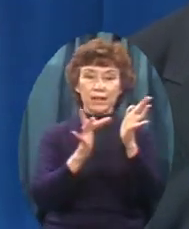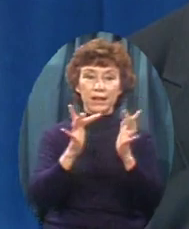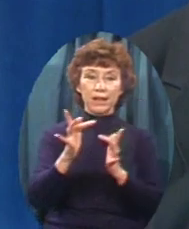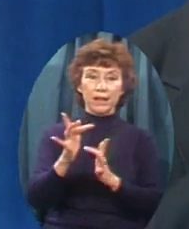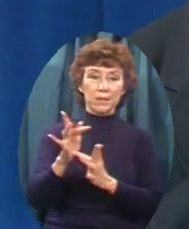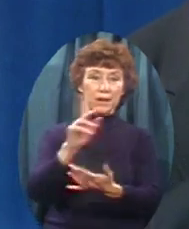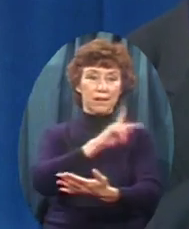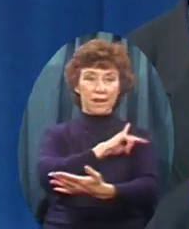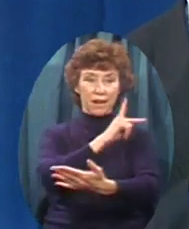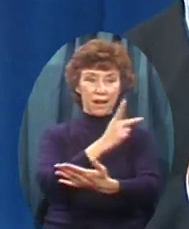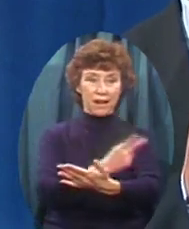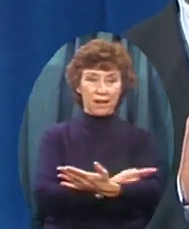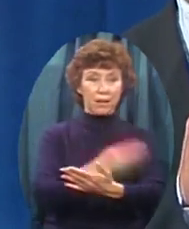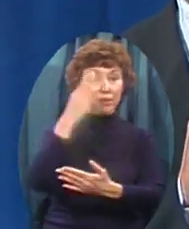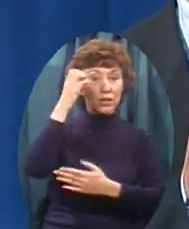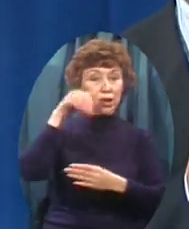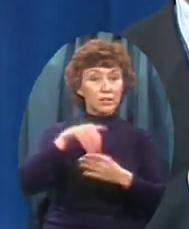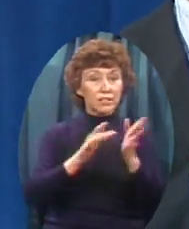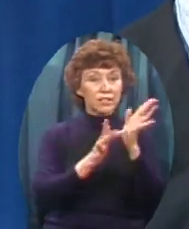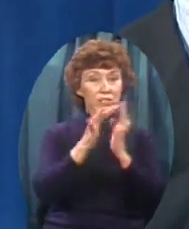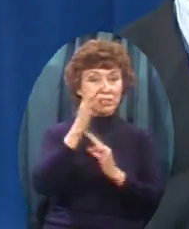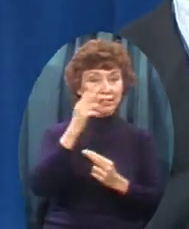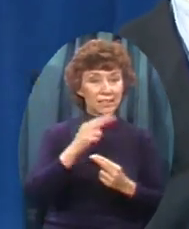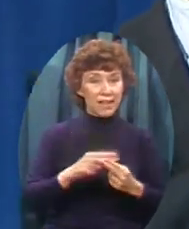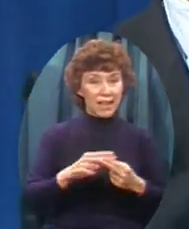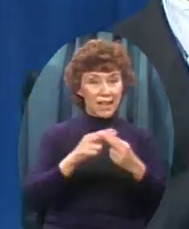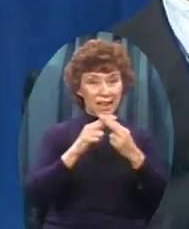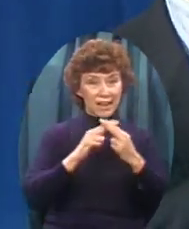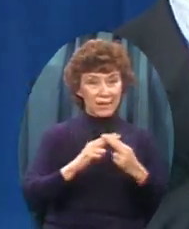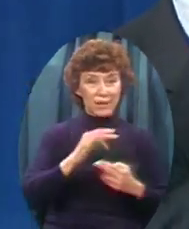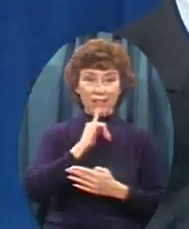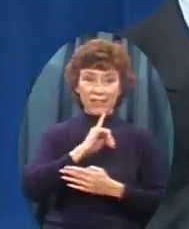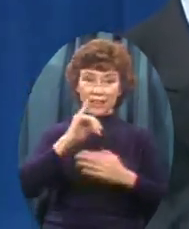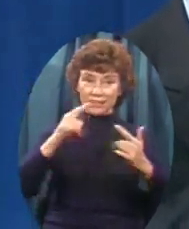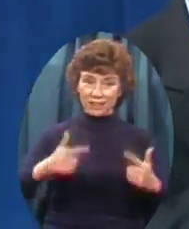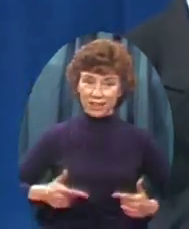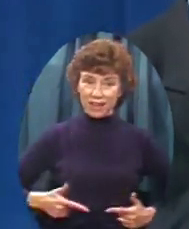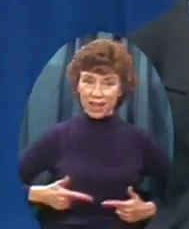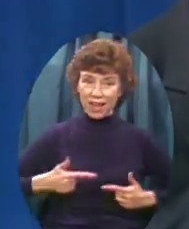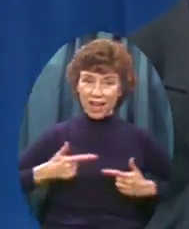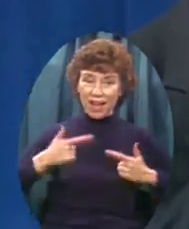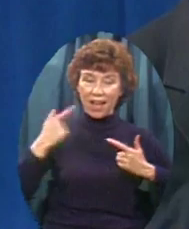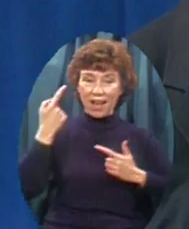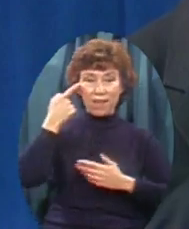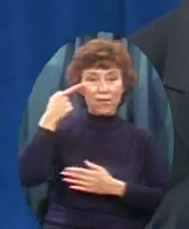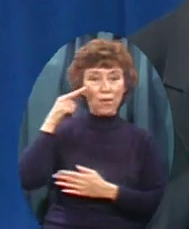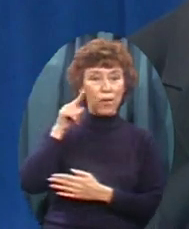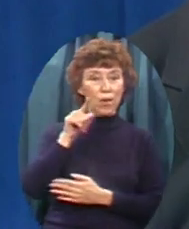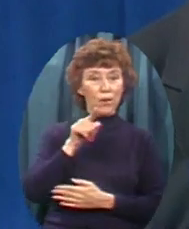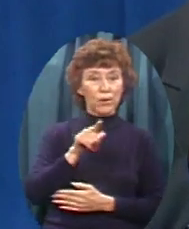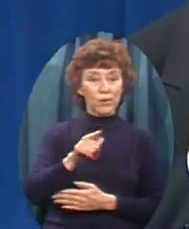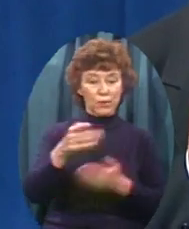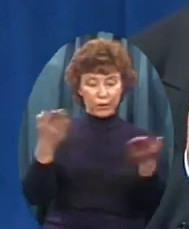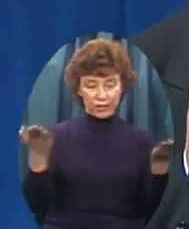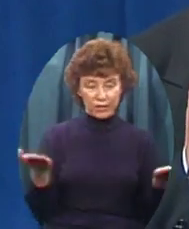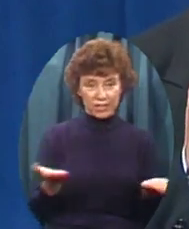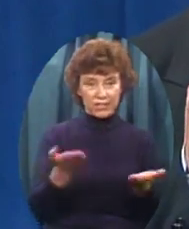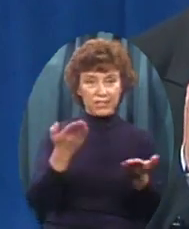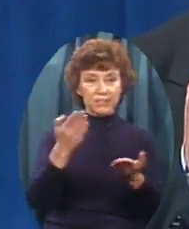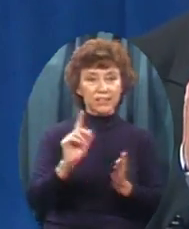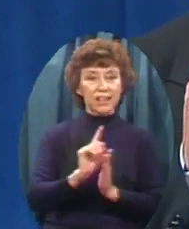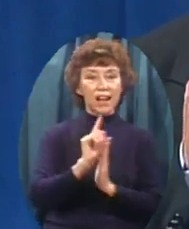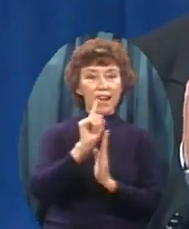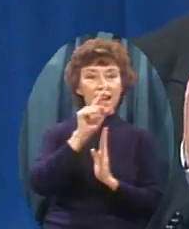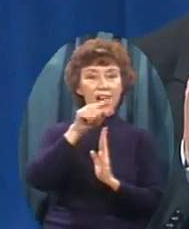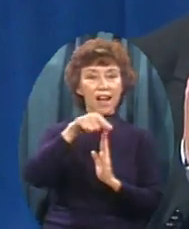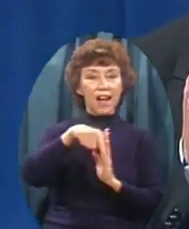For in Jesus' name There's life for you This hour